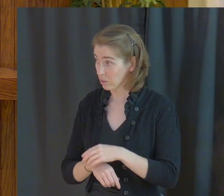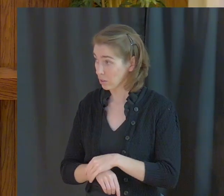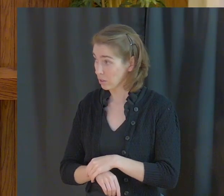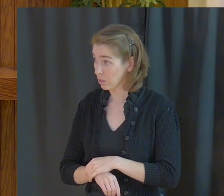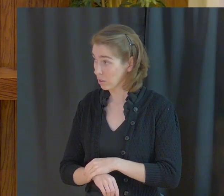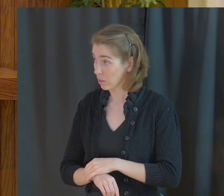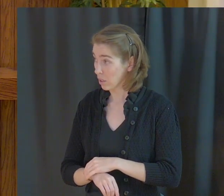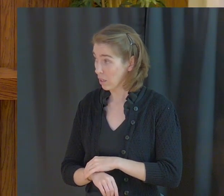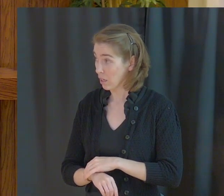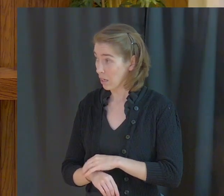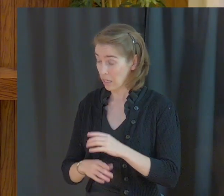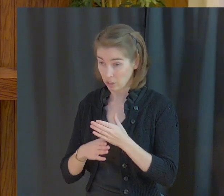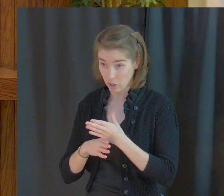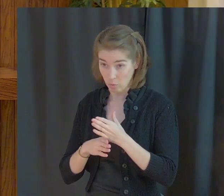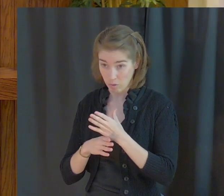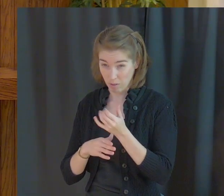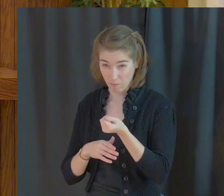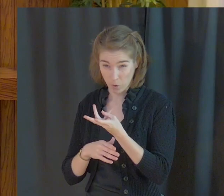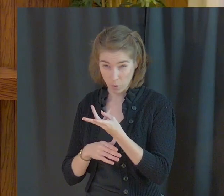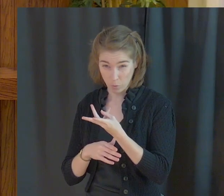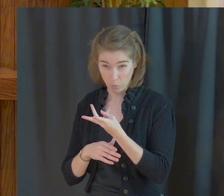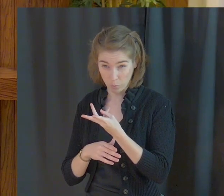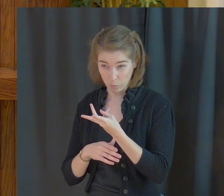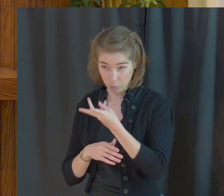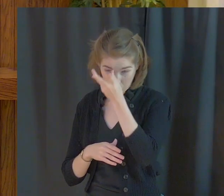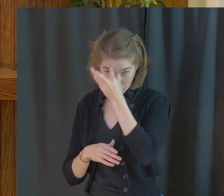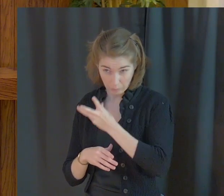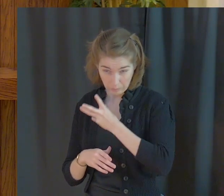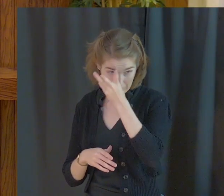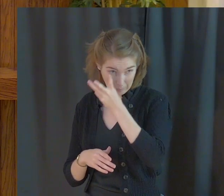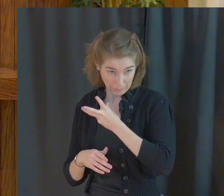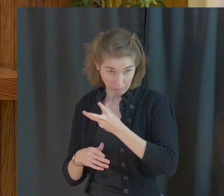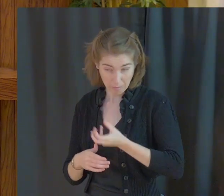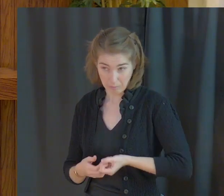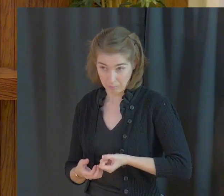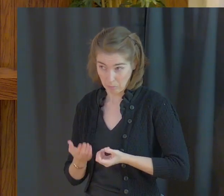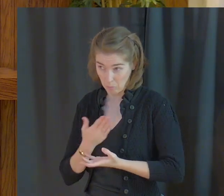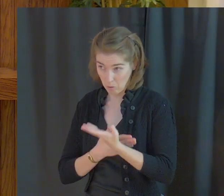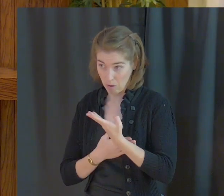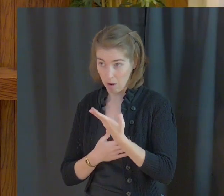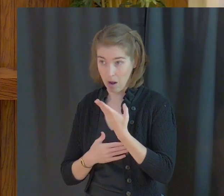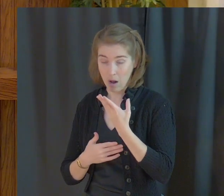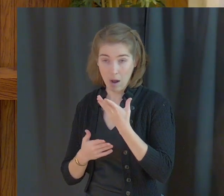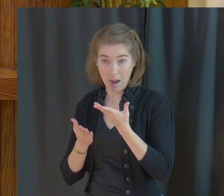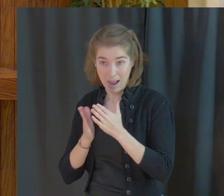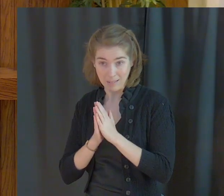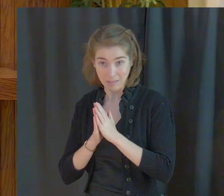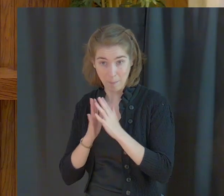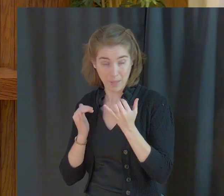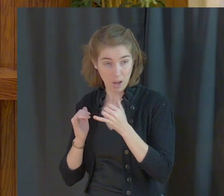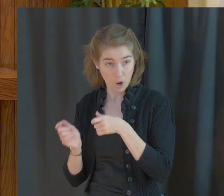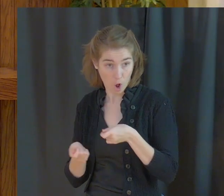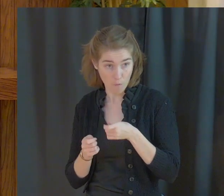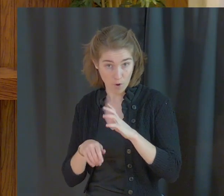I shared with this with a couple of gentlemen earlier this morning, if I'm asked to go play golf on Sabbath and I say I